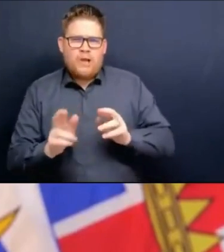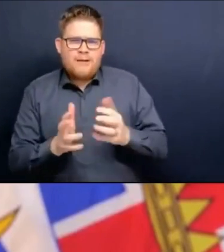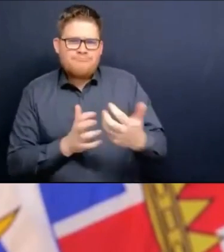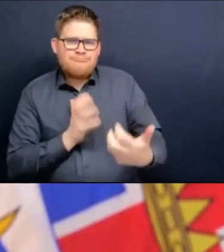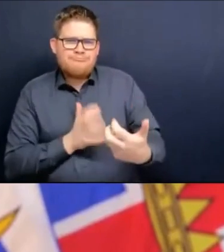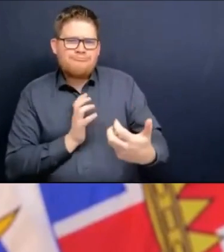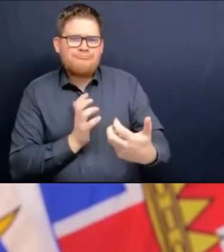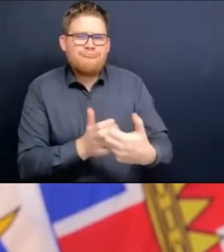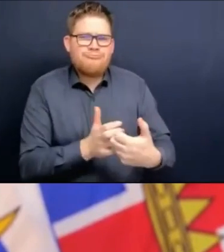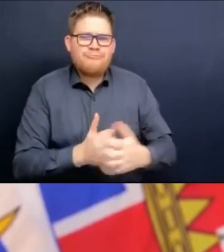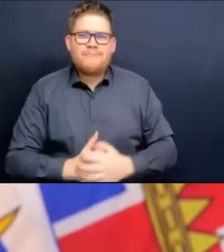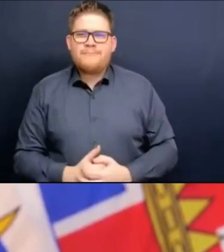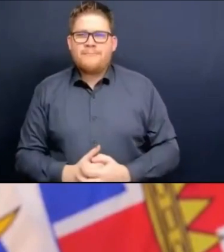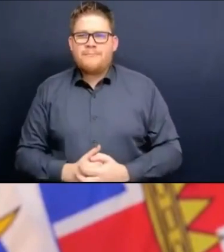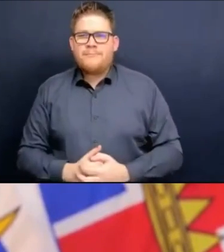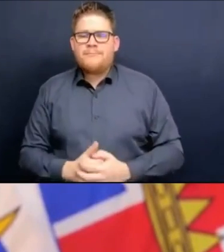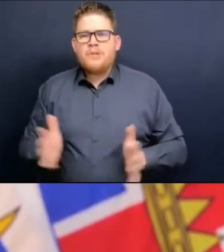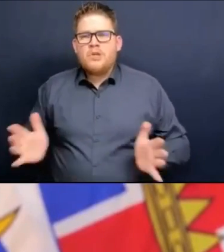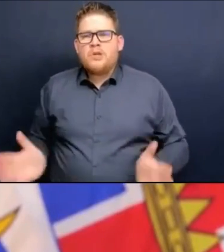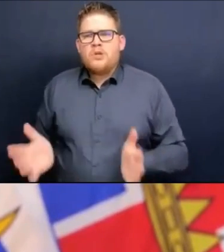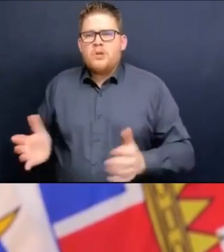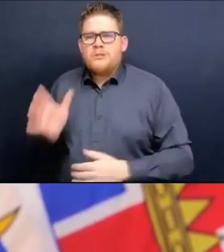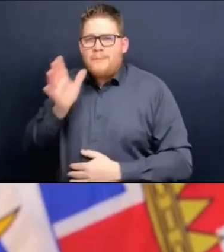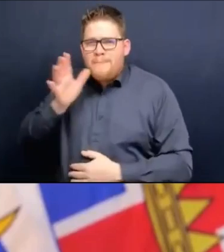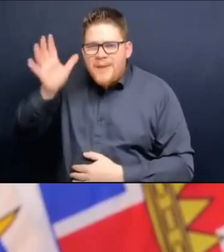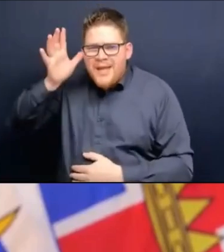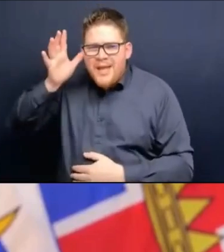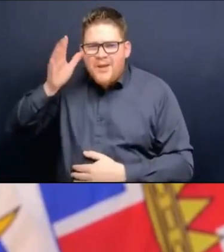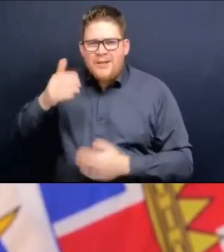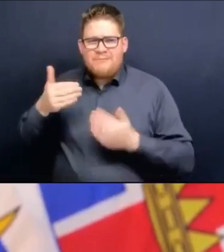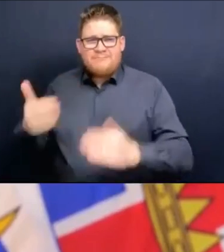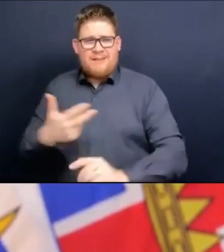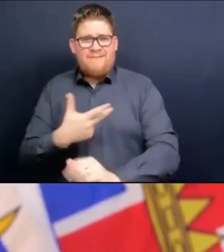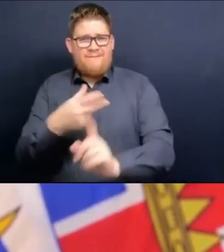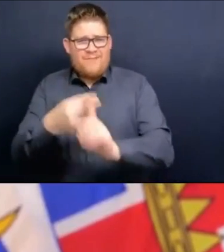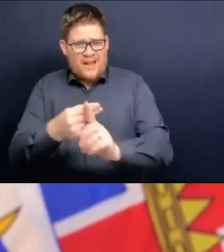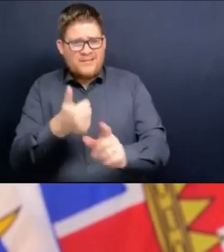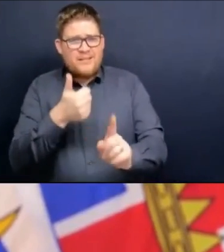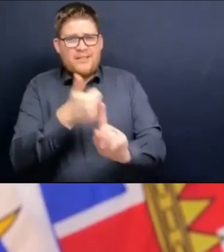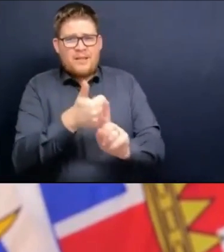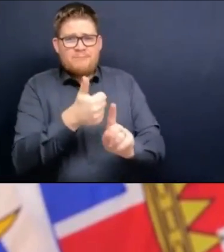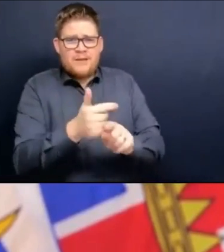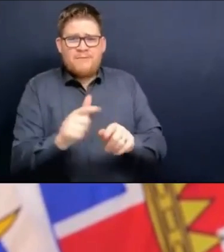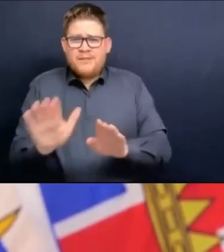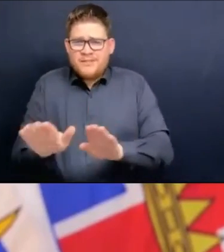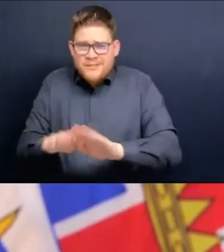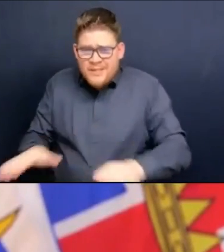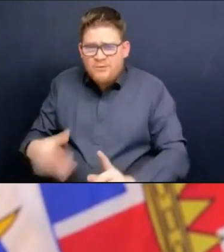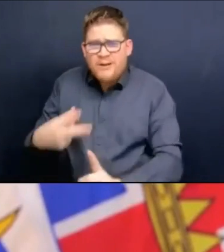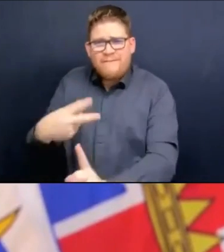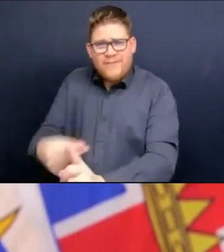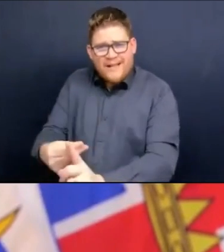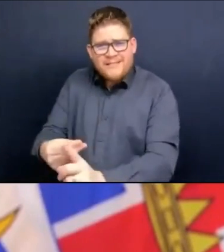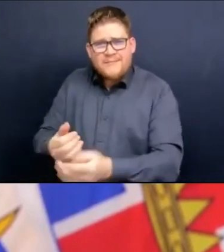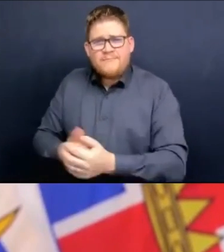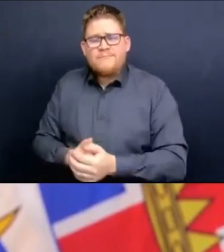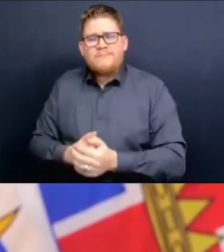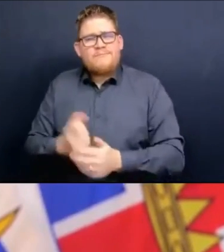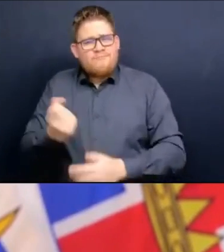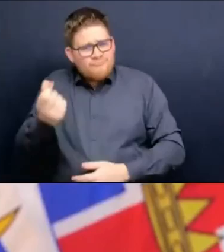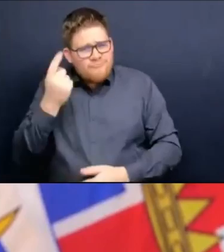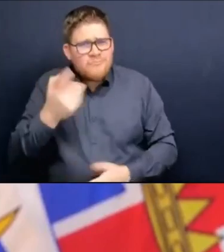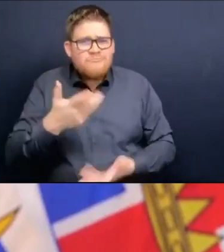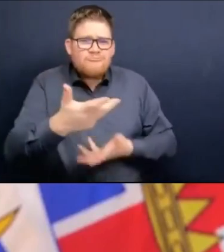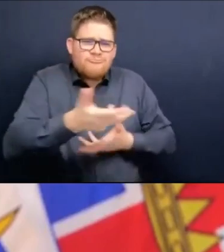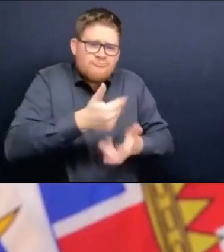and how well they work. And talk to your health care provider. Talk to your pediatrician, your pharmacist, your public